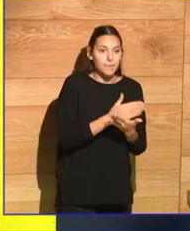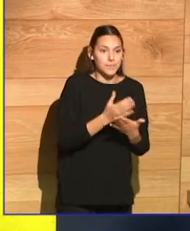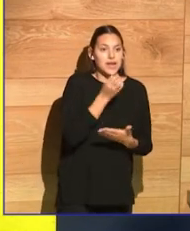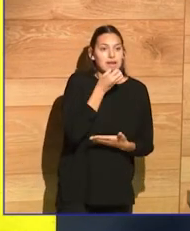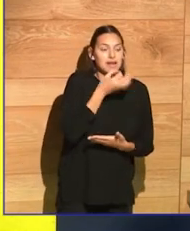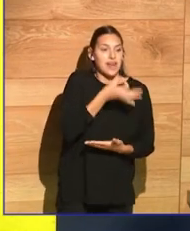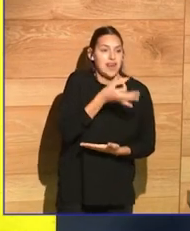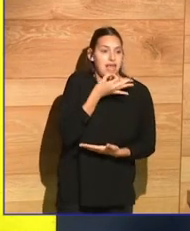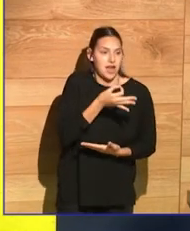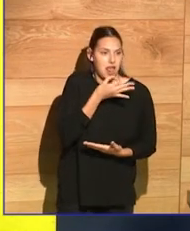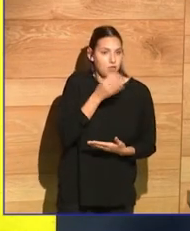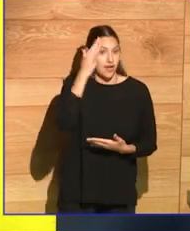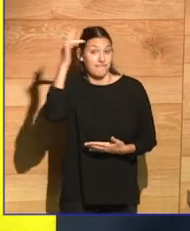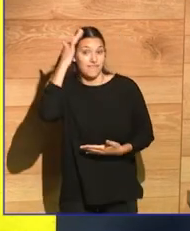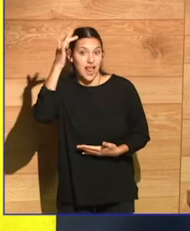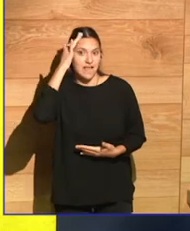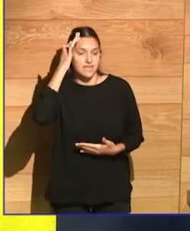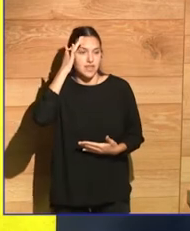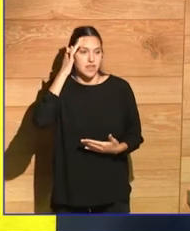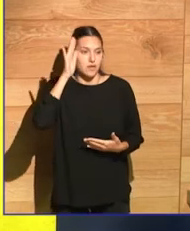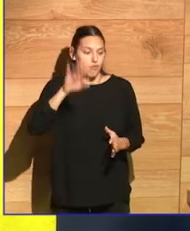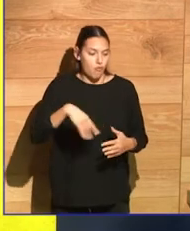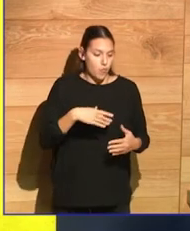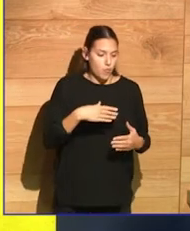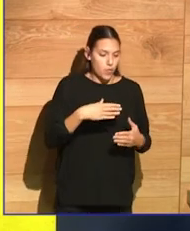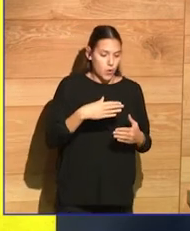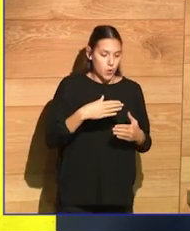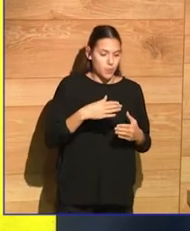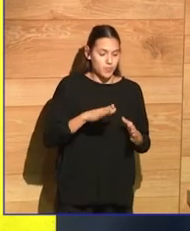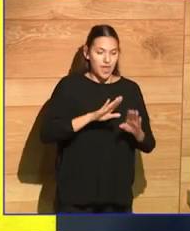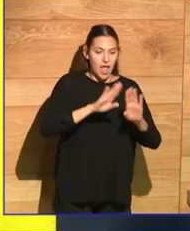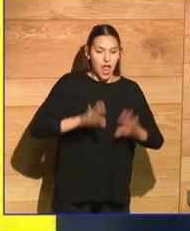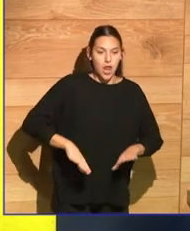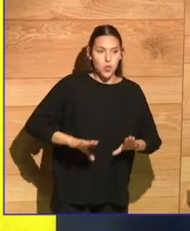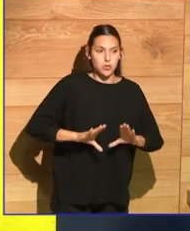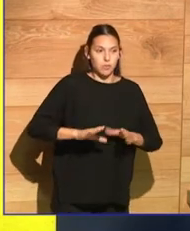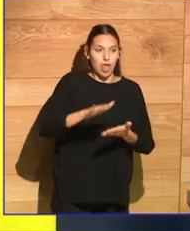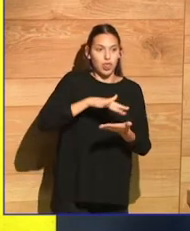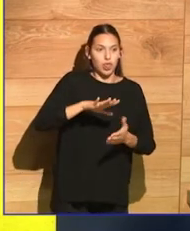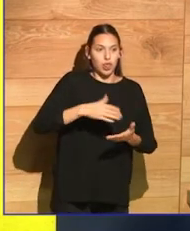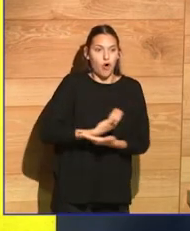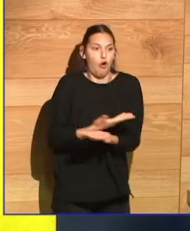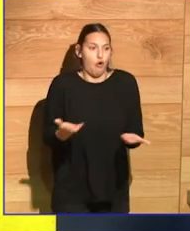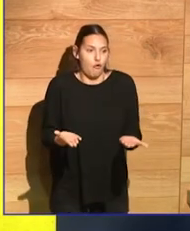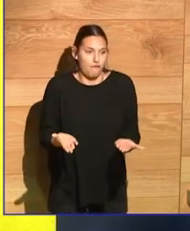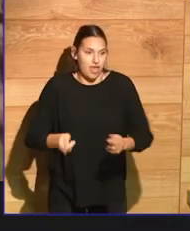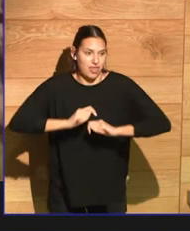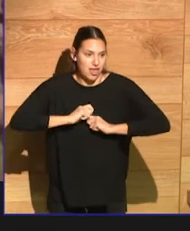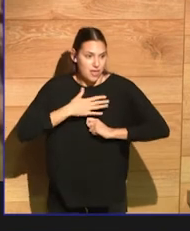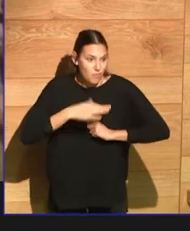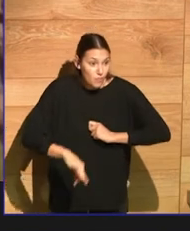can we think that fiction authors are the last refuge for trust and